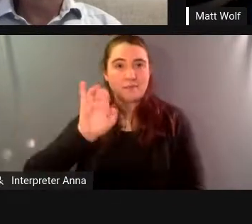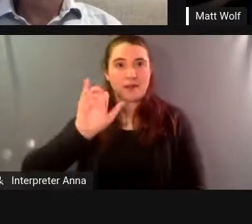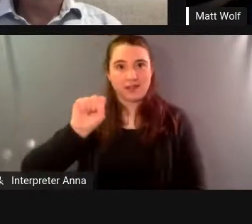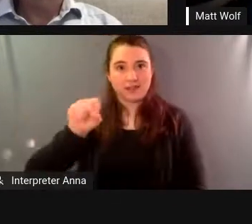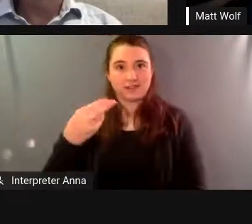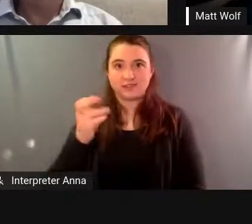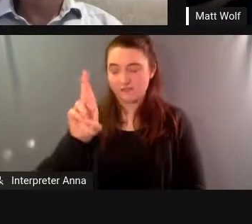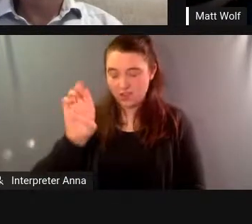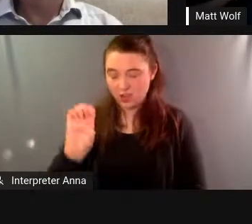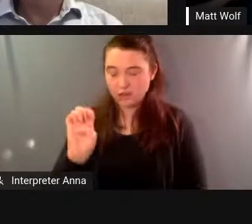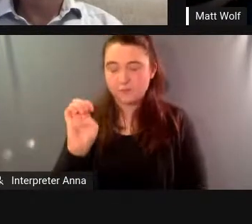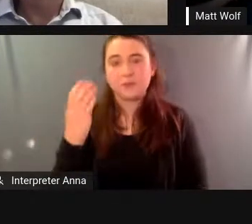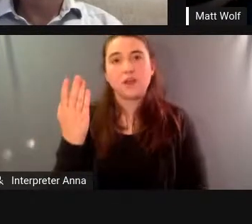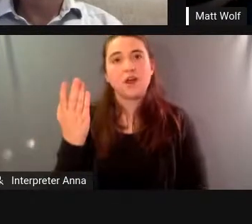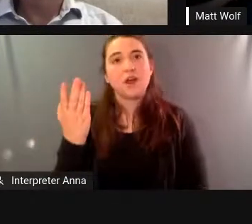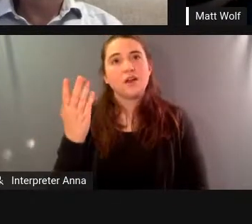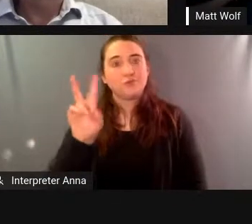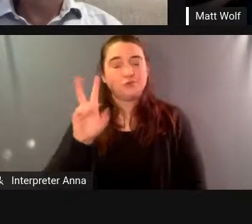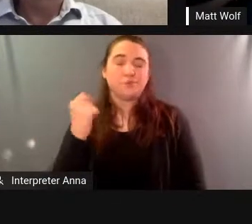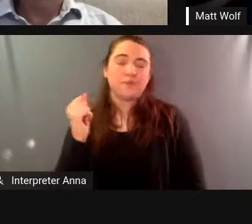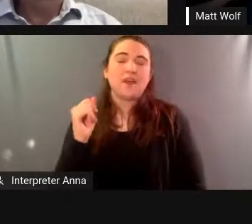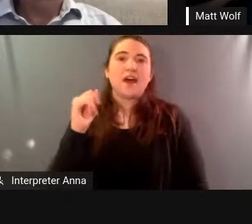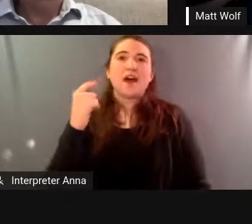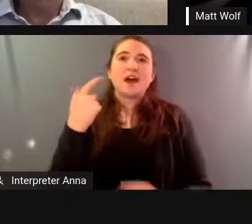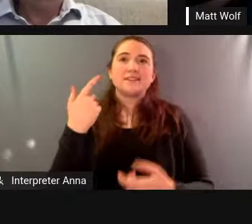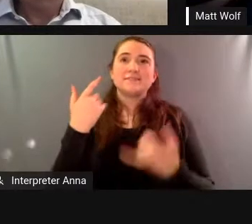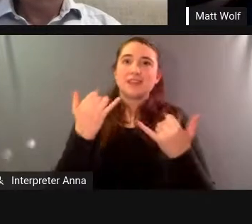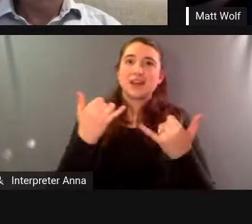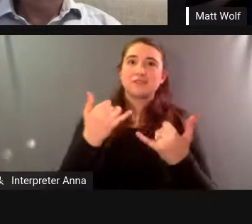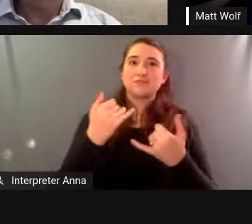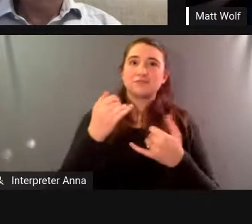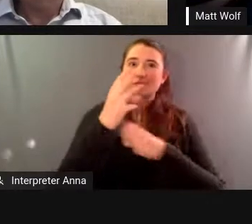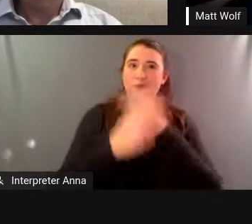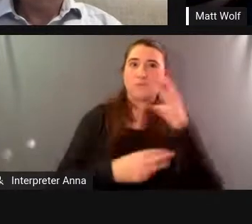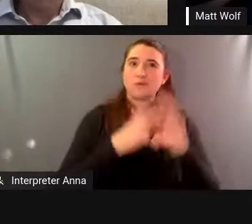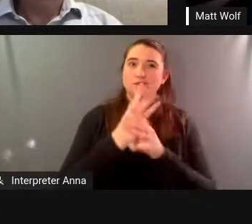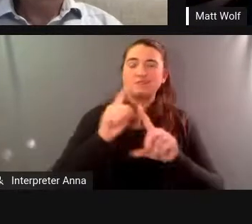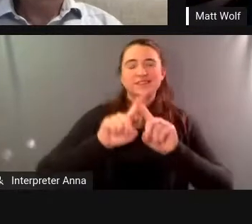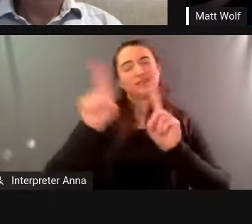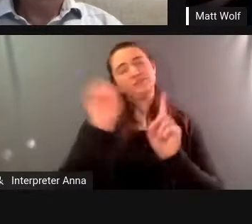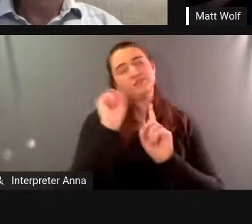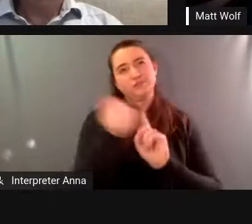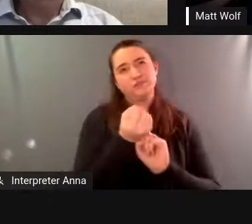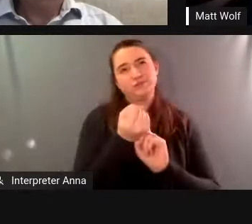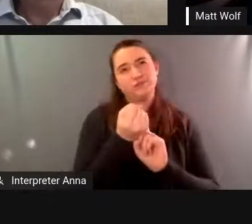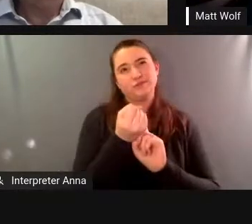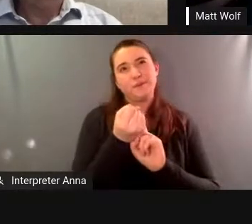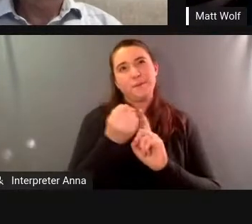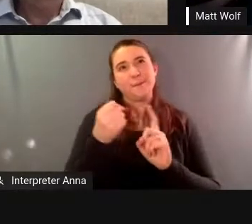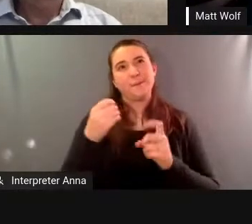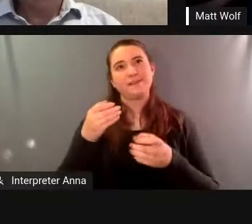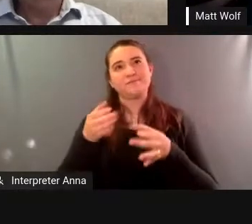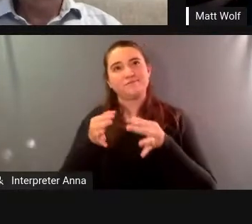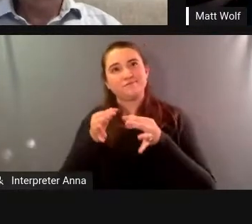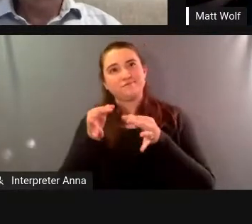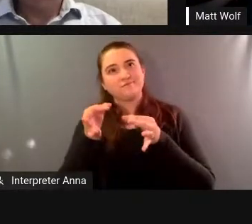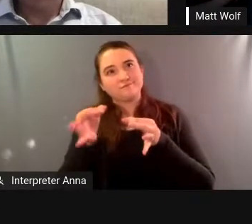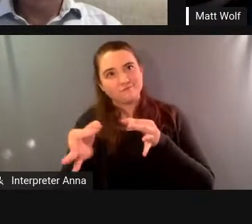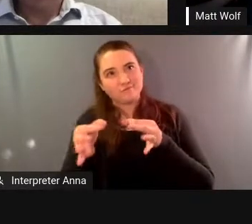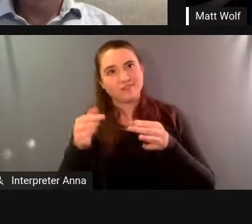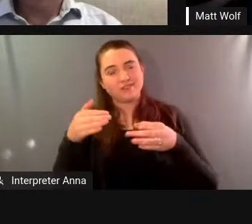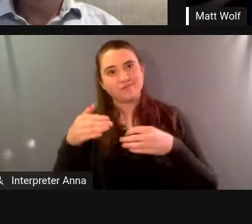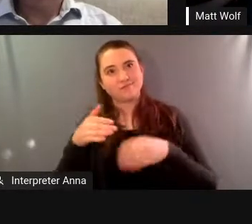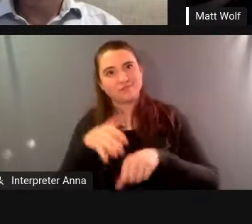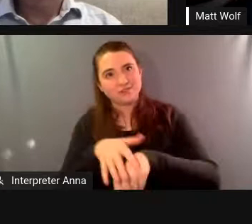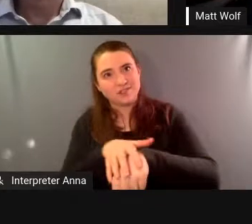situation in the world but you know for just the small delay or or slow down of business we're